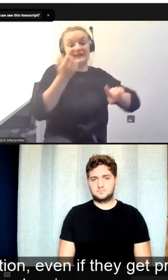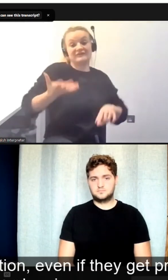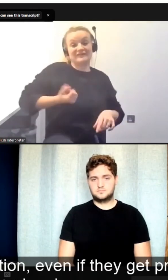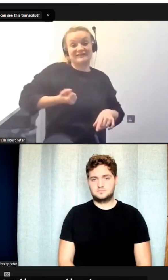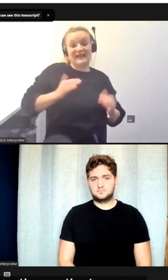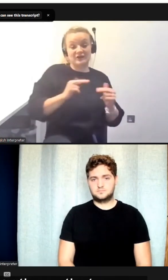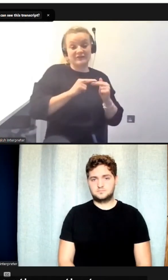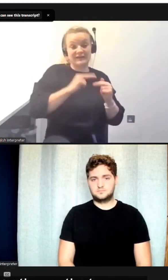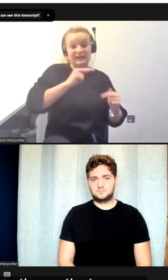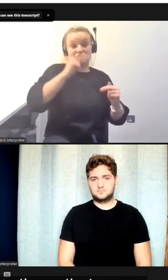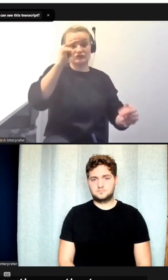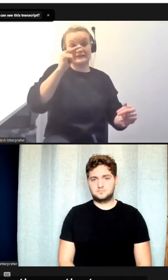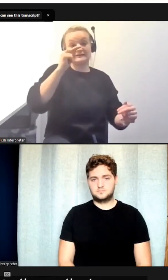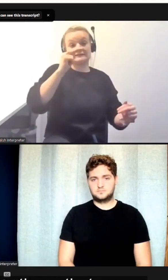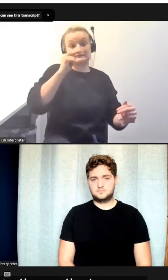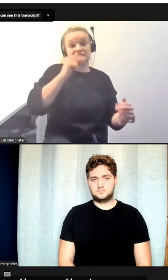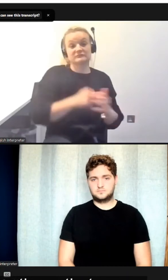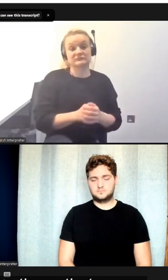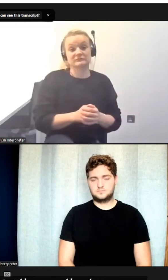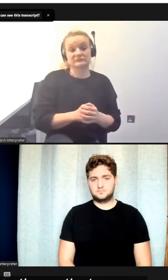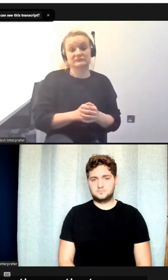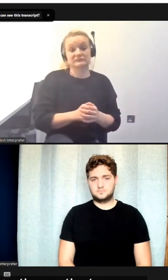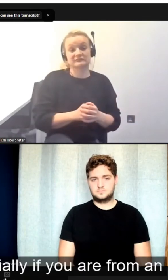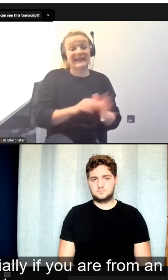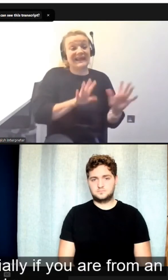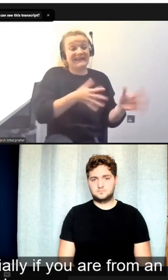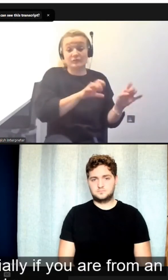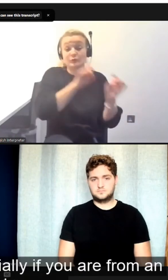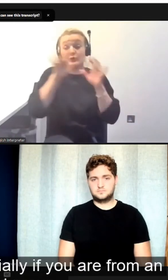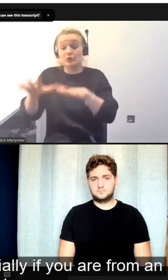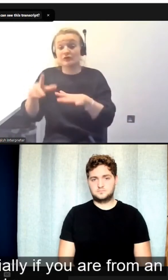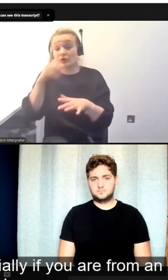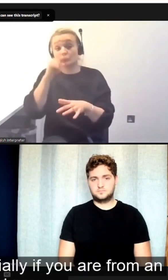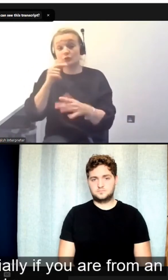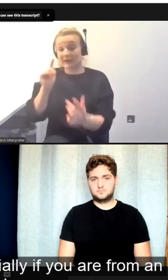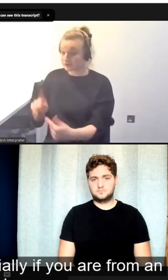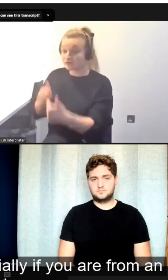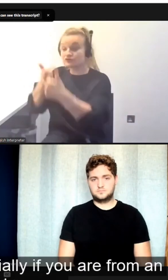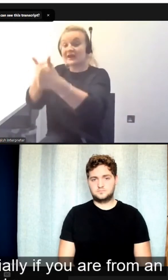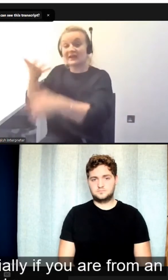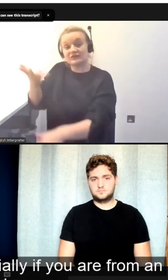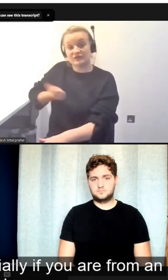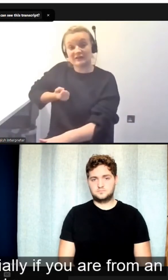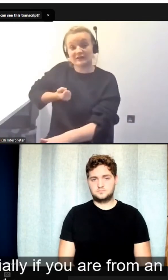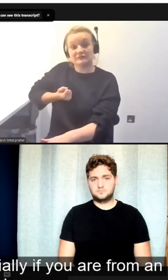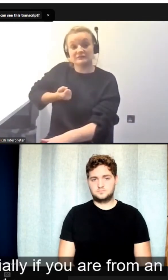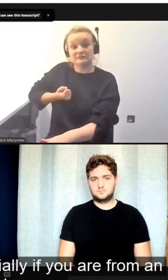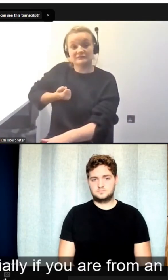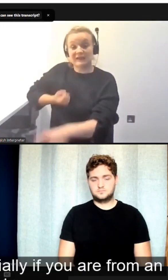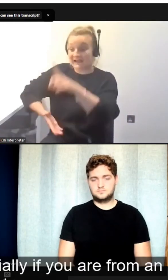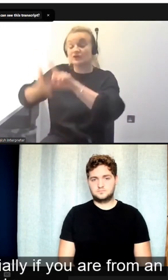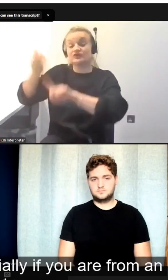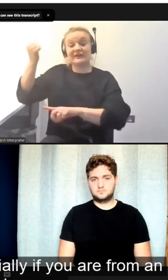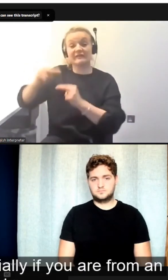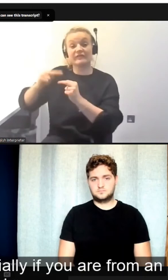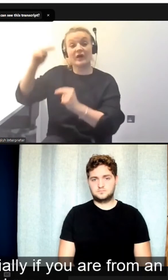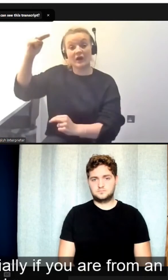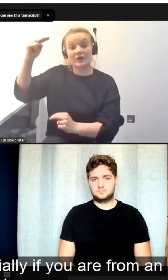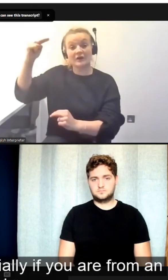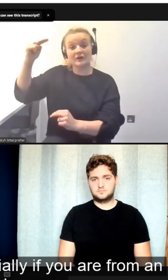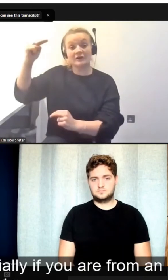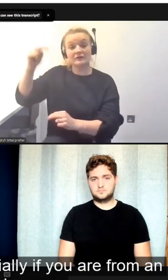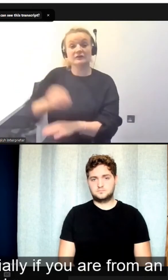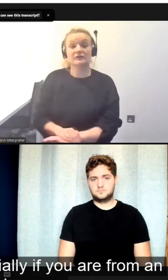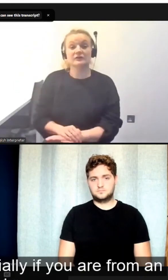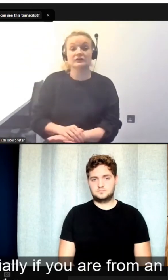increase, for want of a better word, than those that move. So you can move, and especially if you are